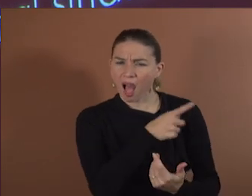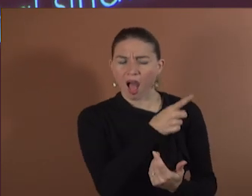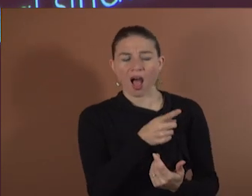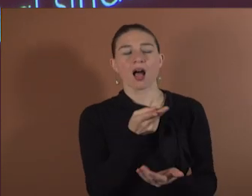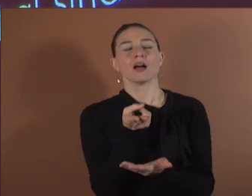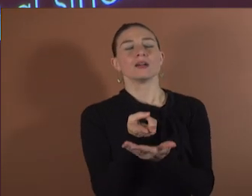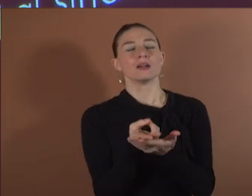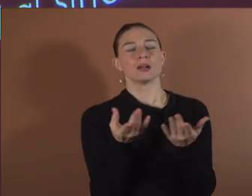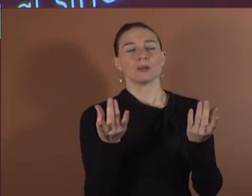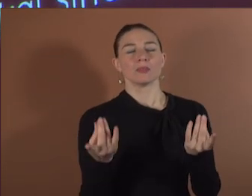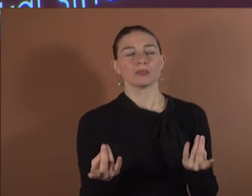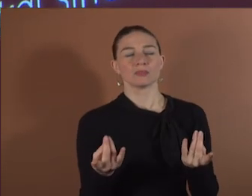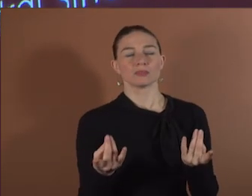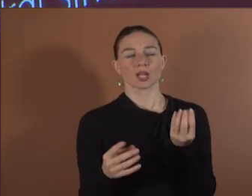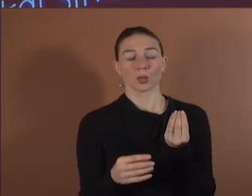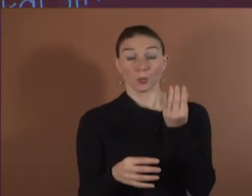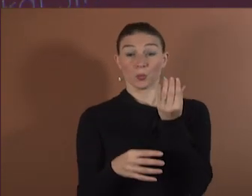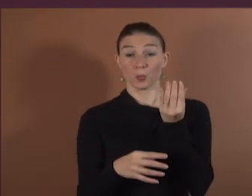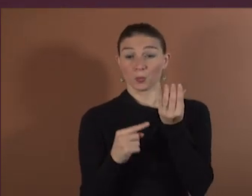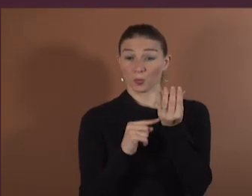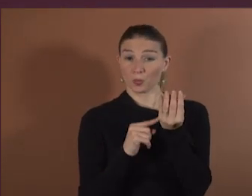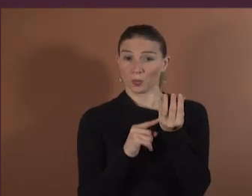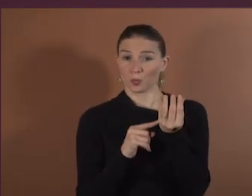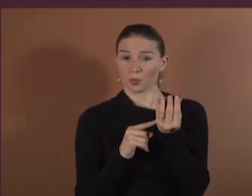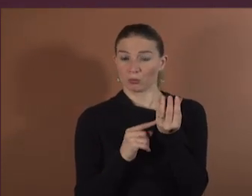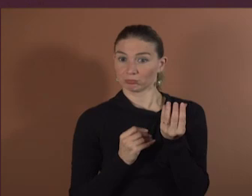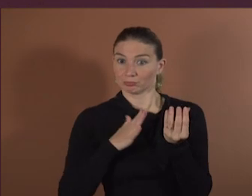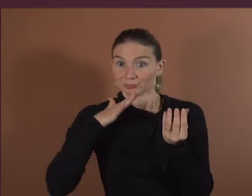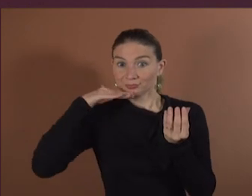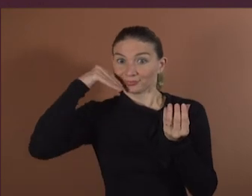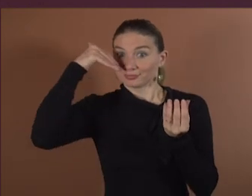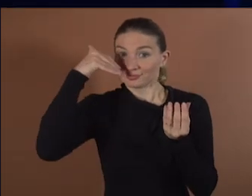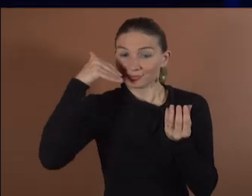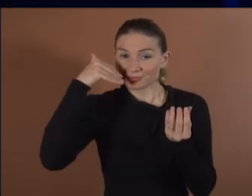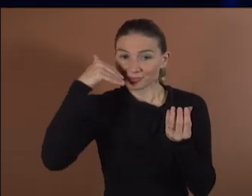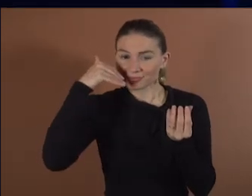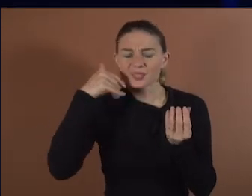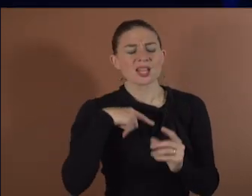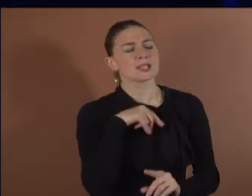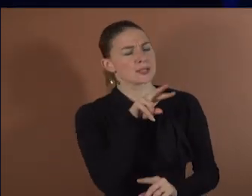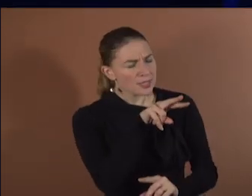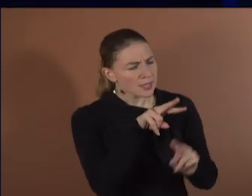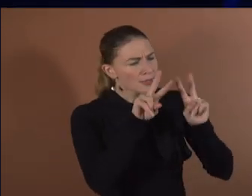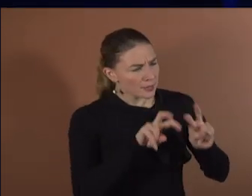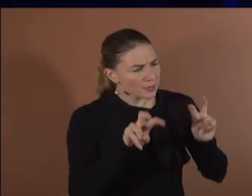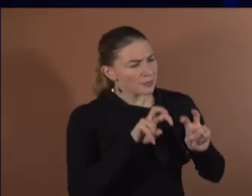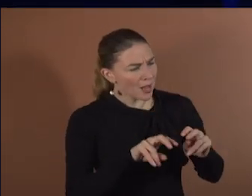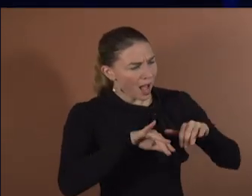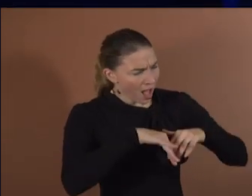So, inspired by these findings, we thought, why not try this out and maybe we can use it to help depressed people.